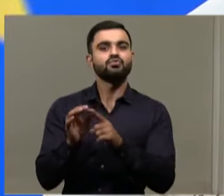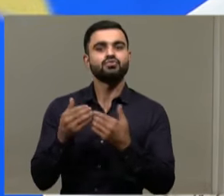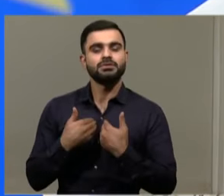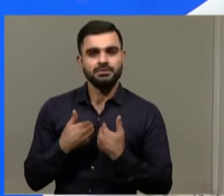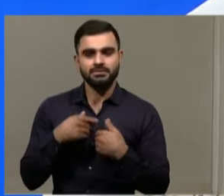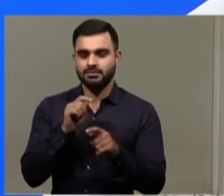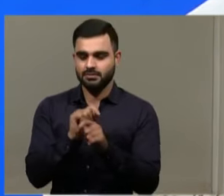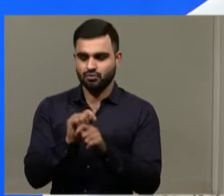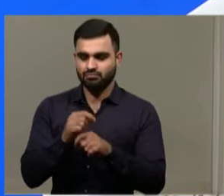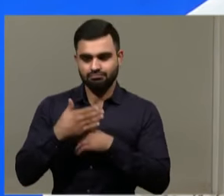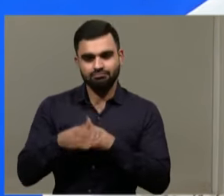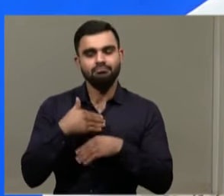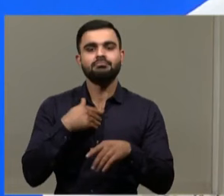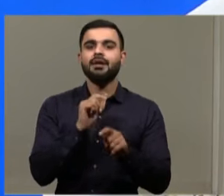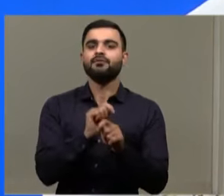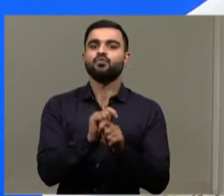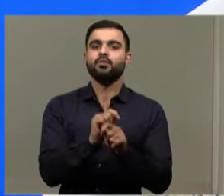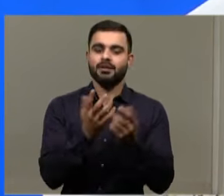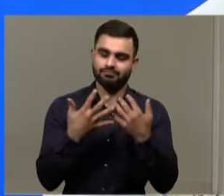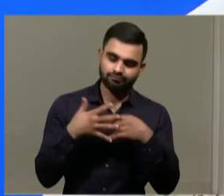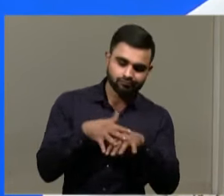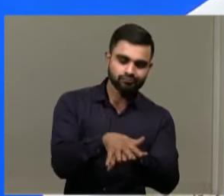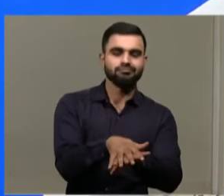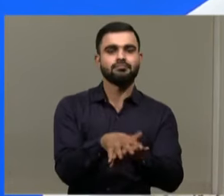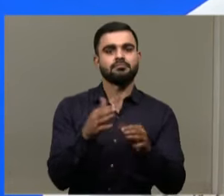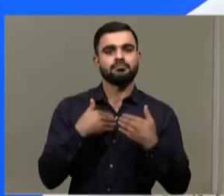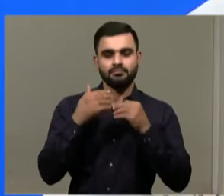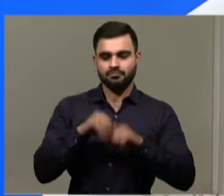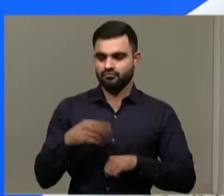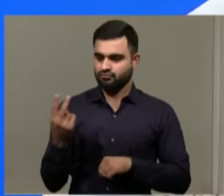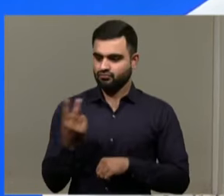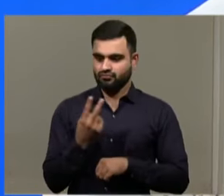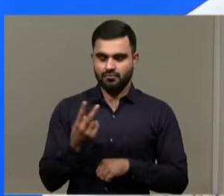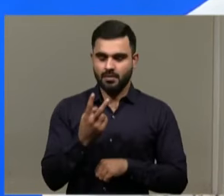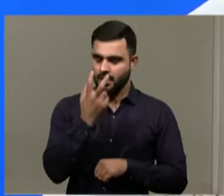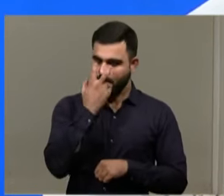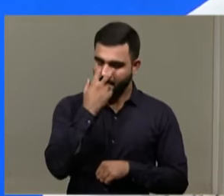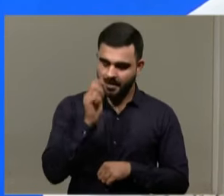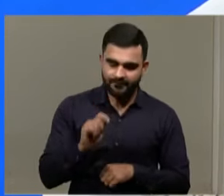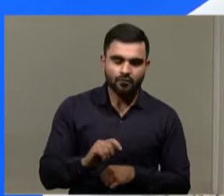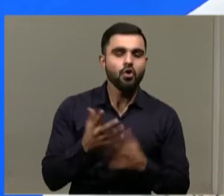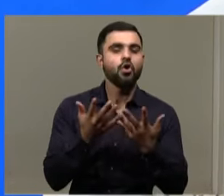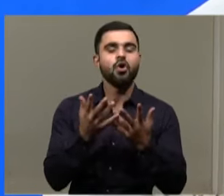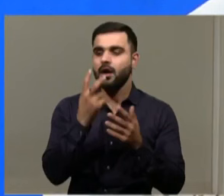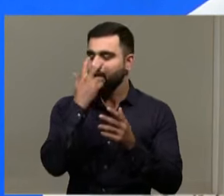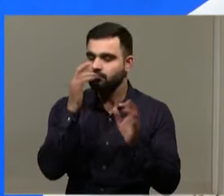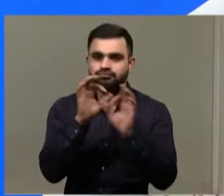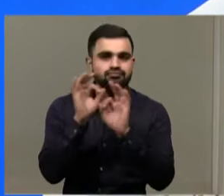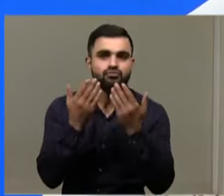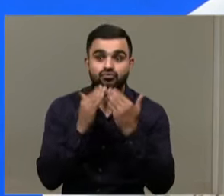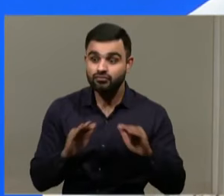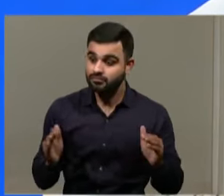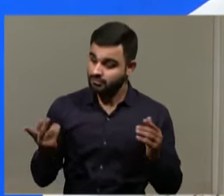our trust runs with inclusion. That means I have both visually impaired and non-visually impaired students. They